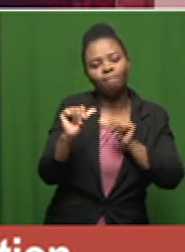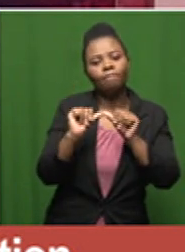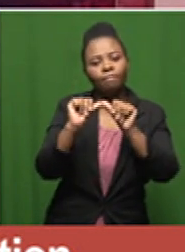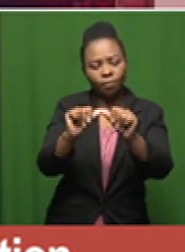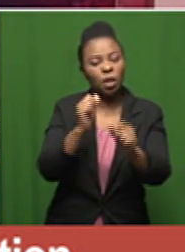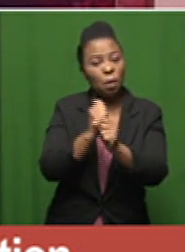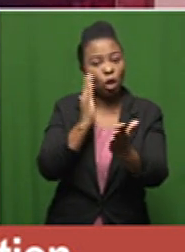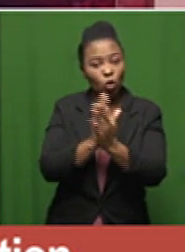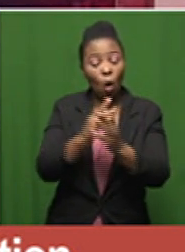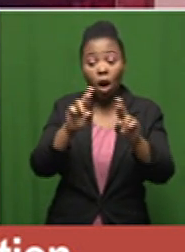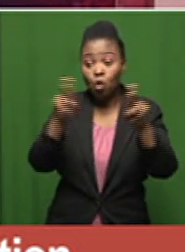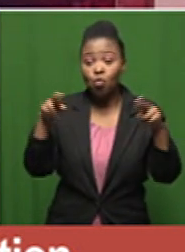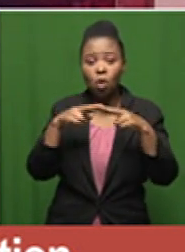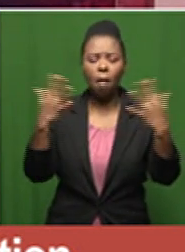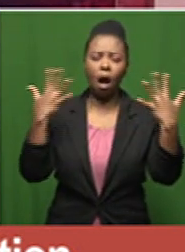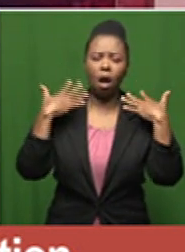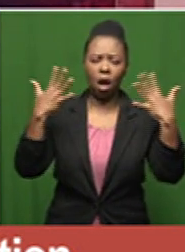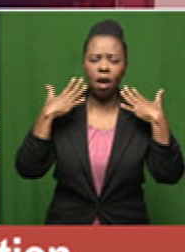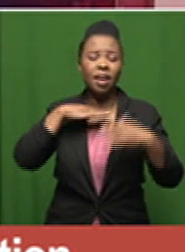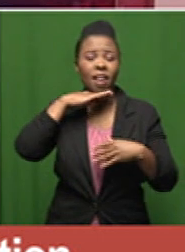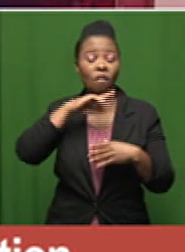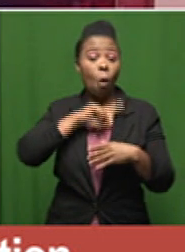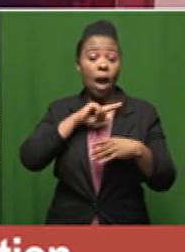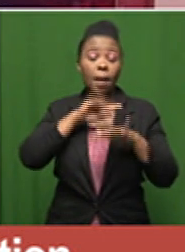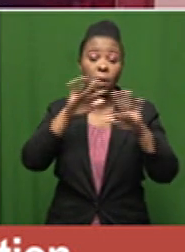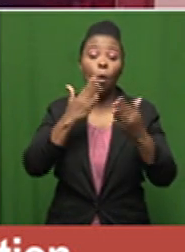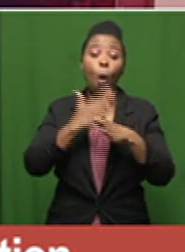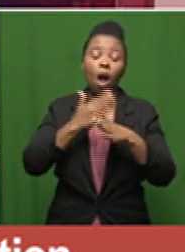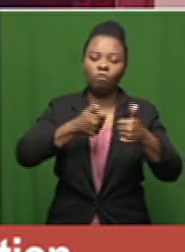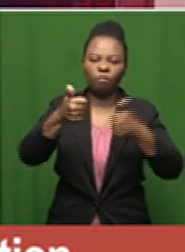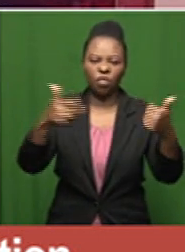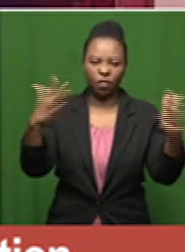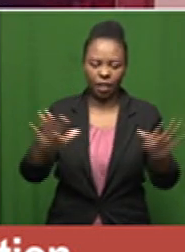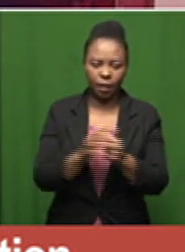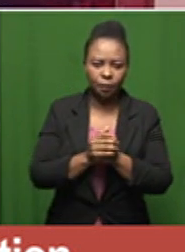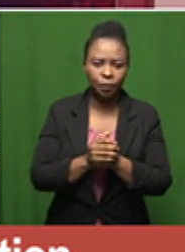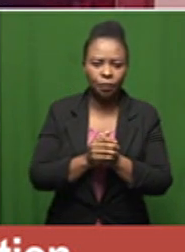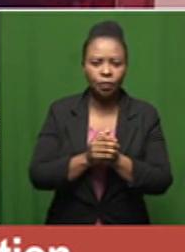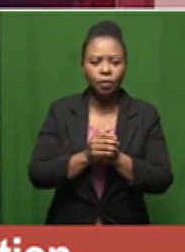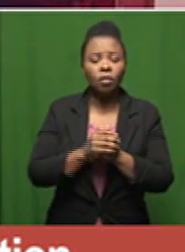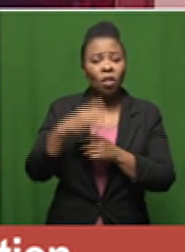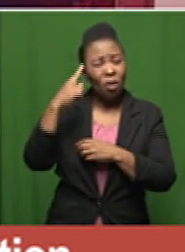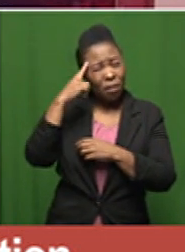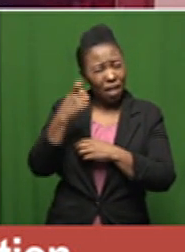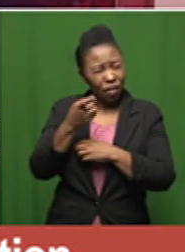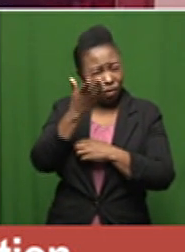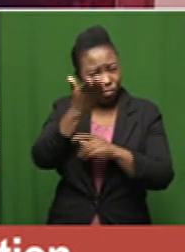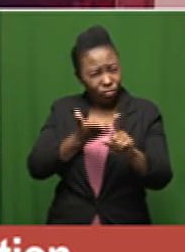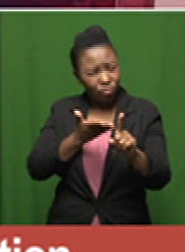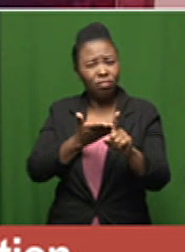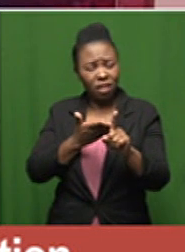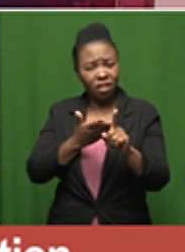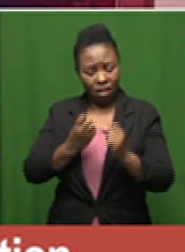ventilation indoors as more people are now back at work if you believe there is a chance you may be infected with the